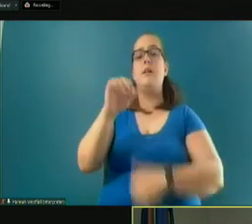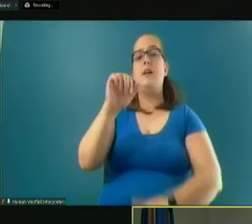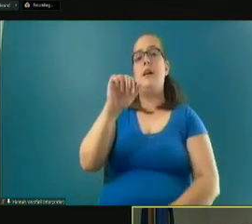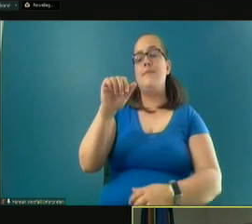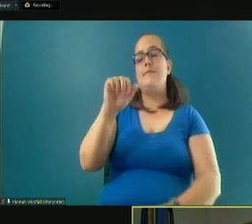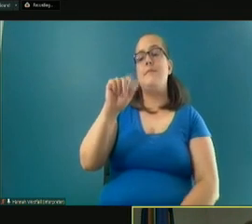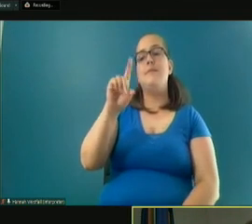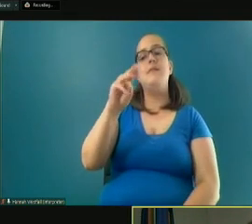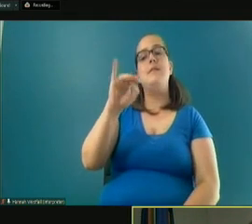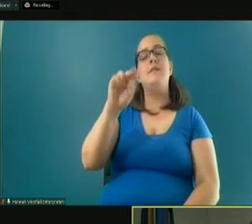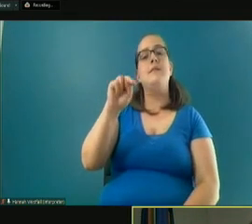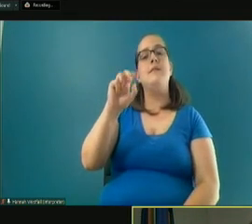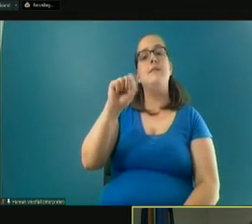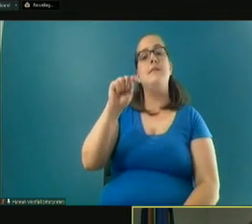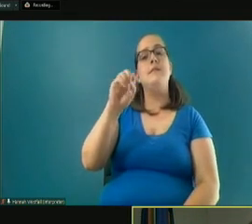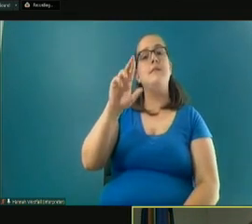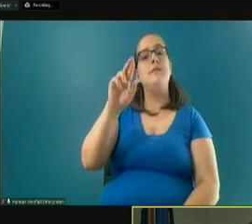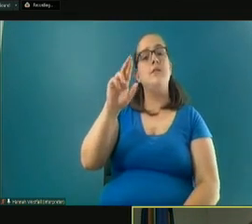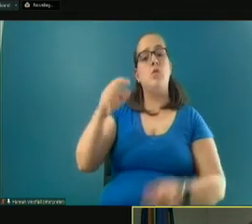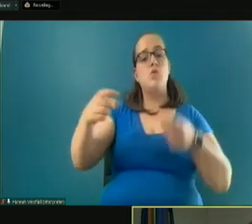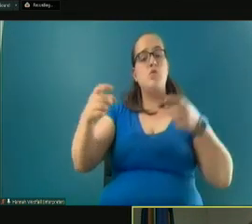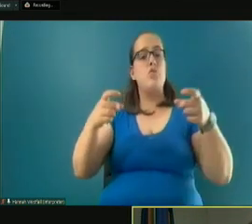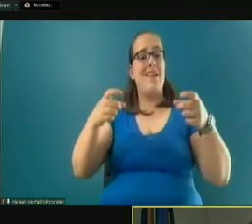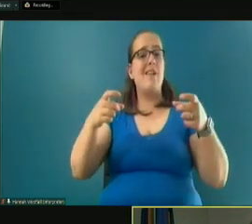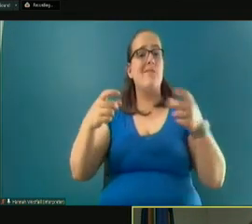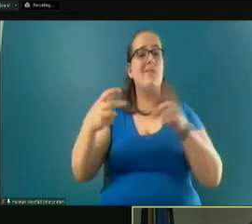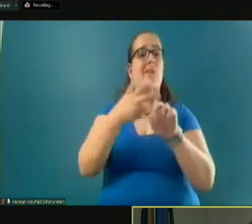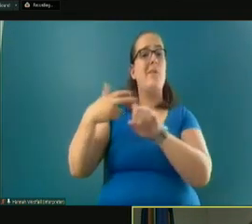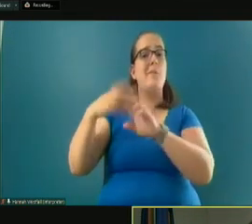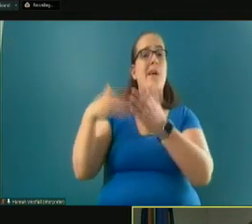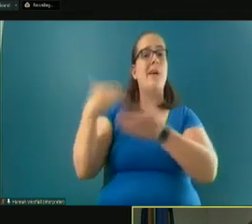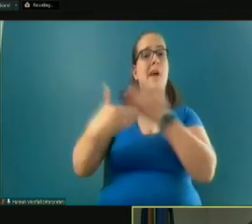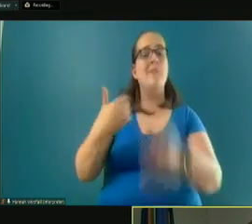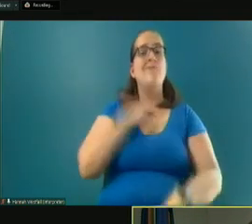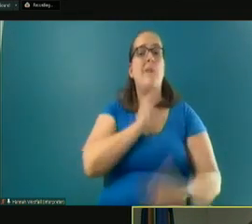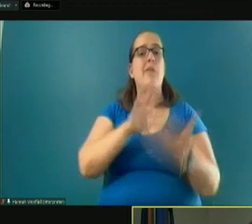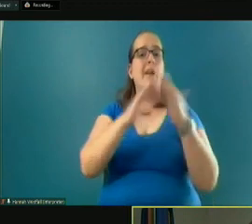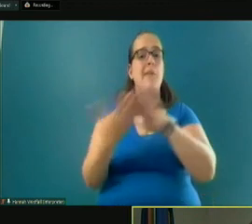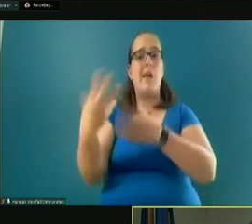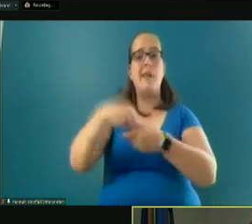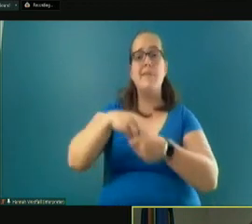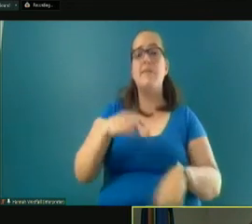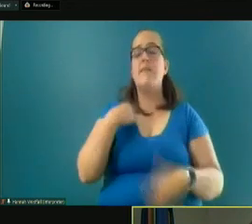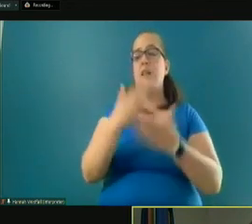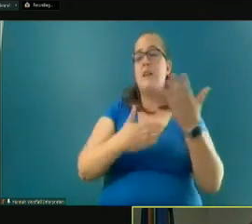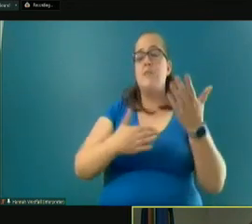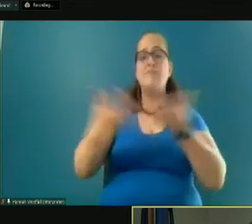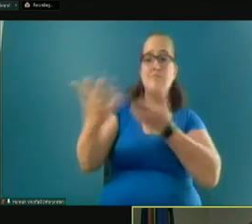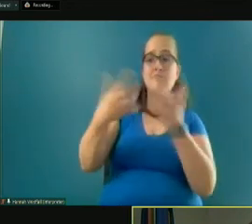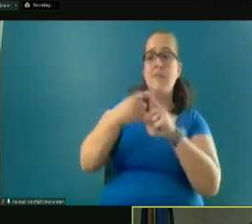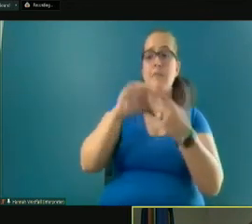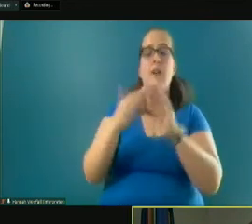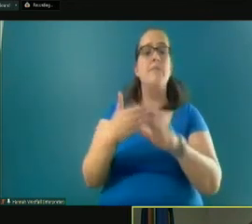process. This is our community forum. We've had some interaction from the community. We've had some questions provided